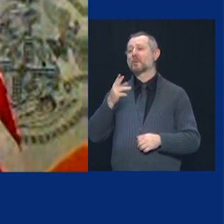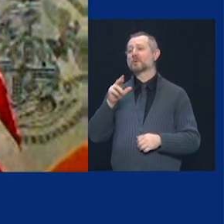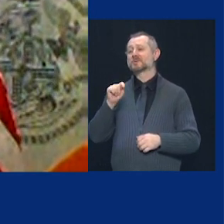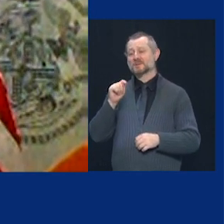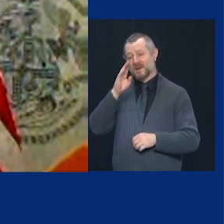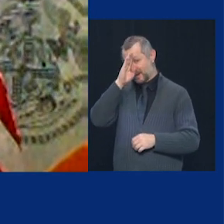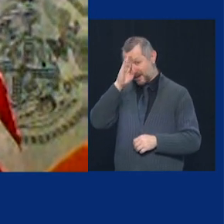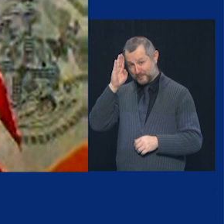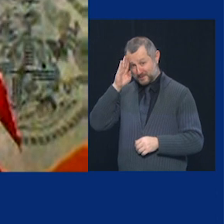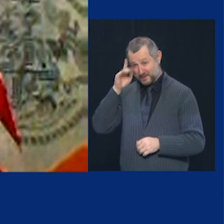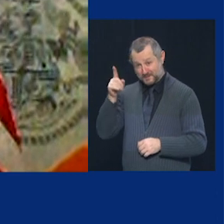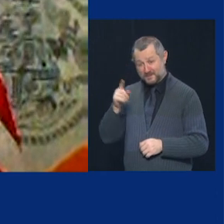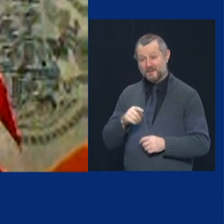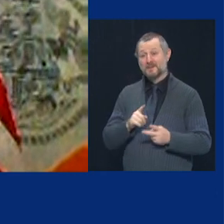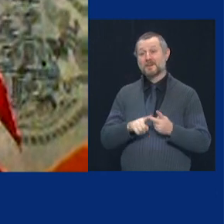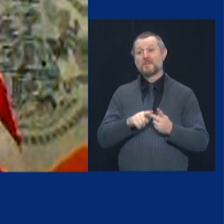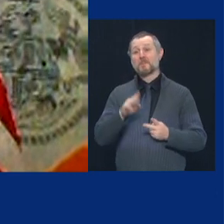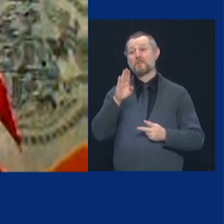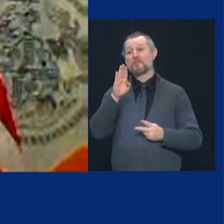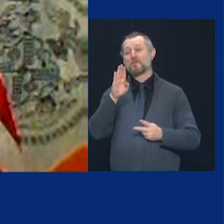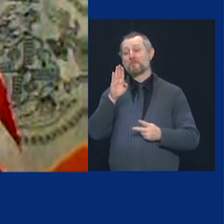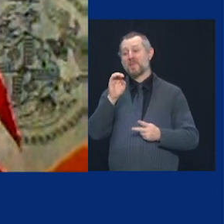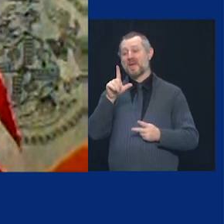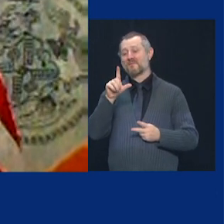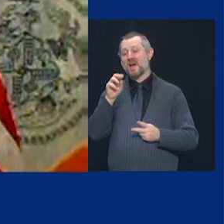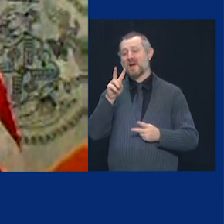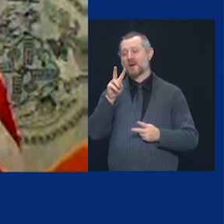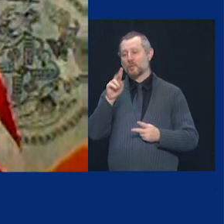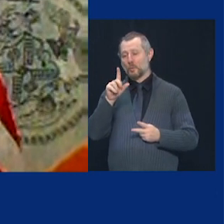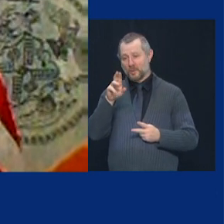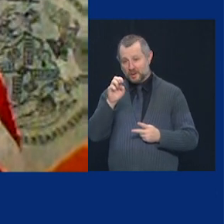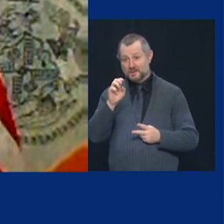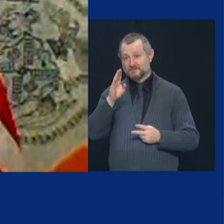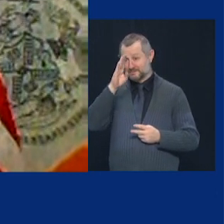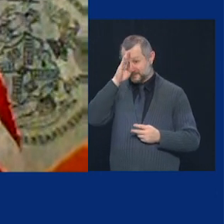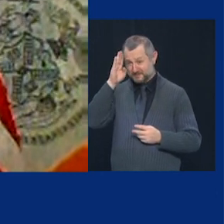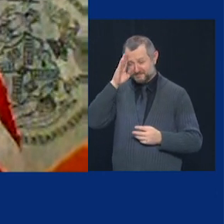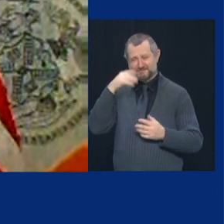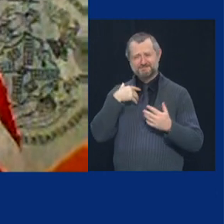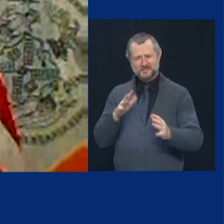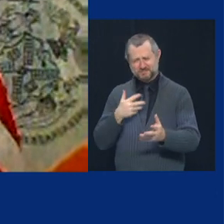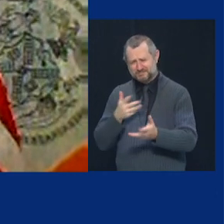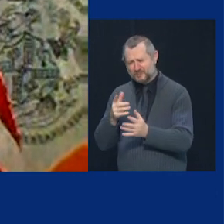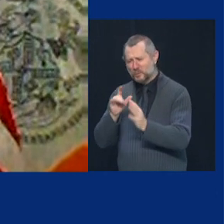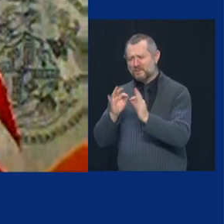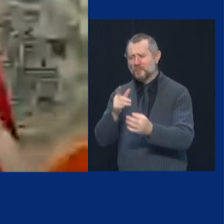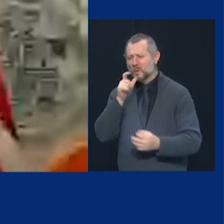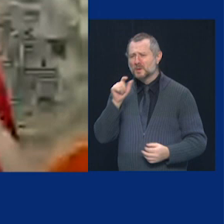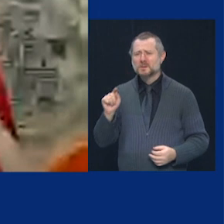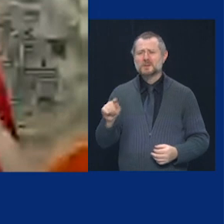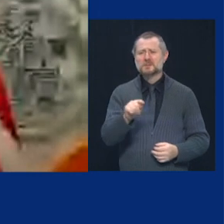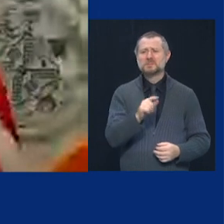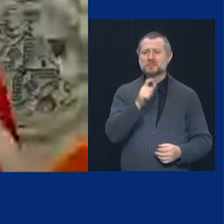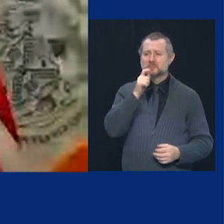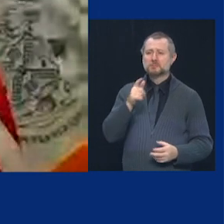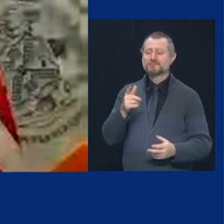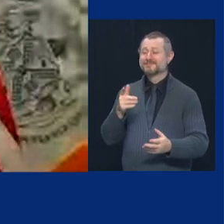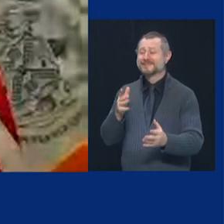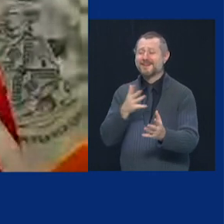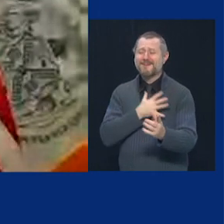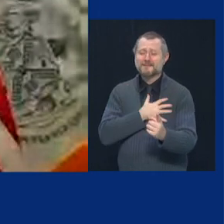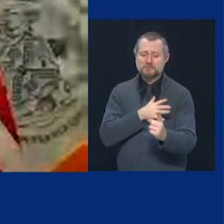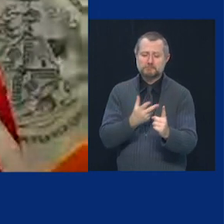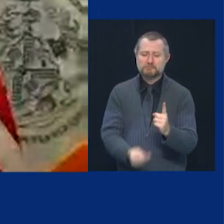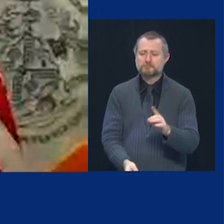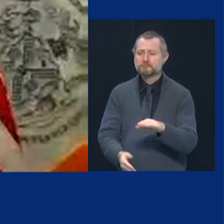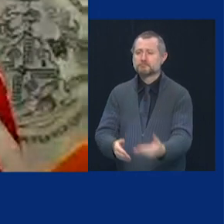their loved ones i went to public housing i heard the pain of new